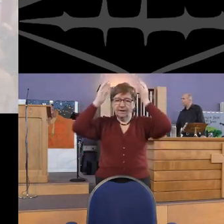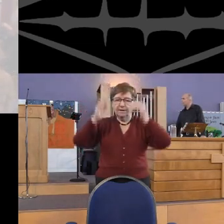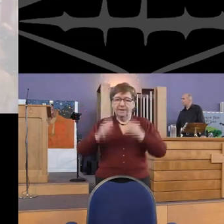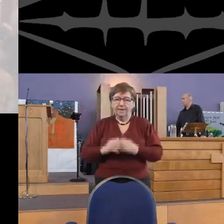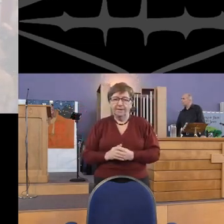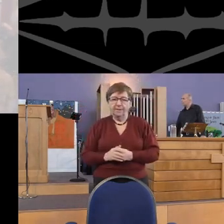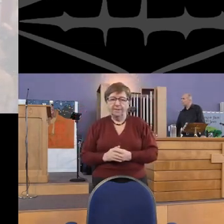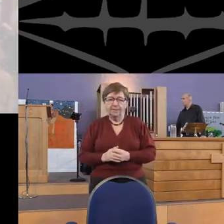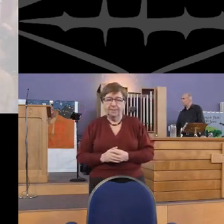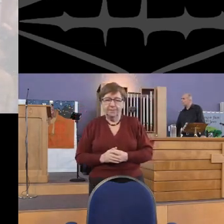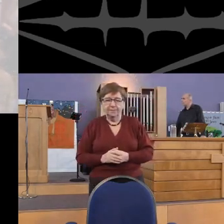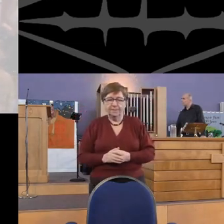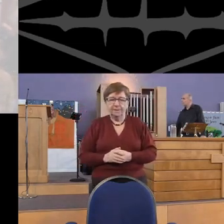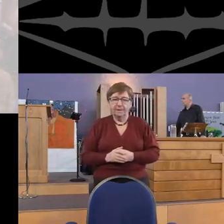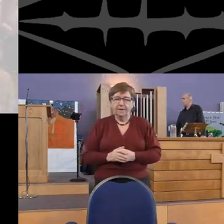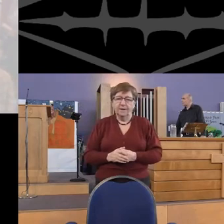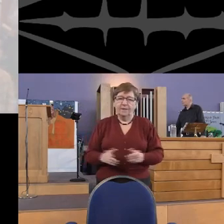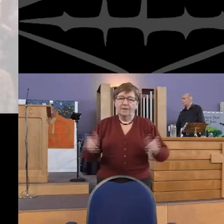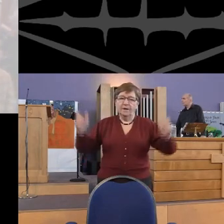King.